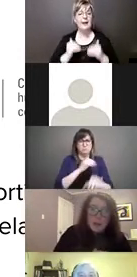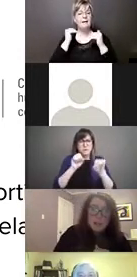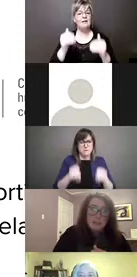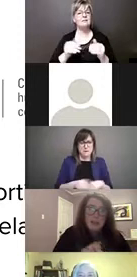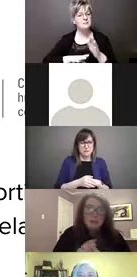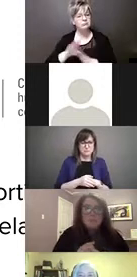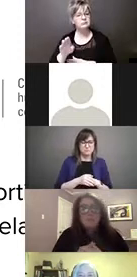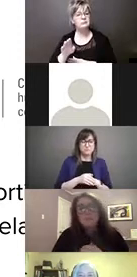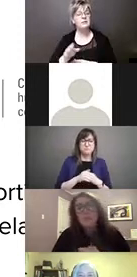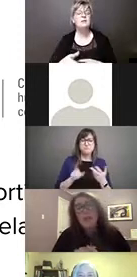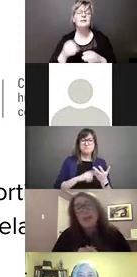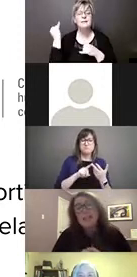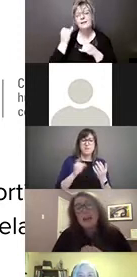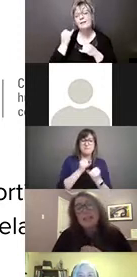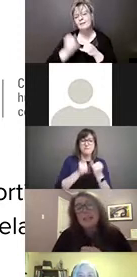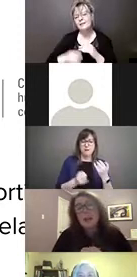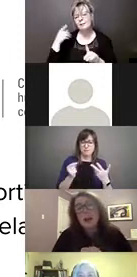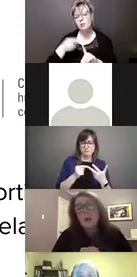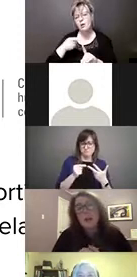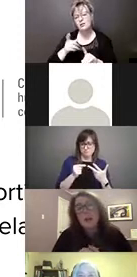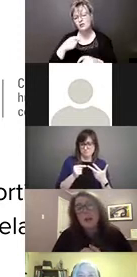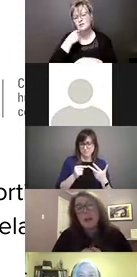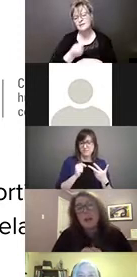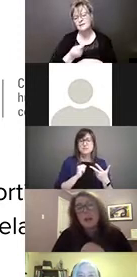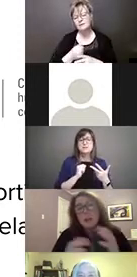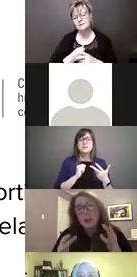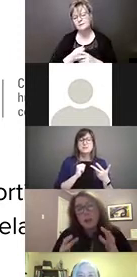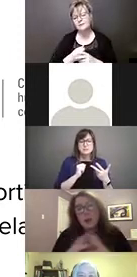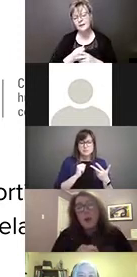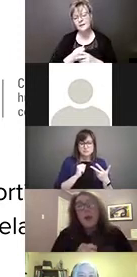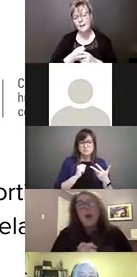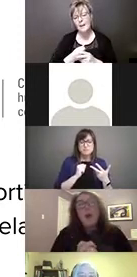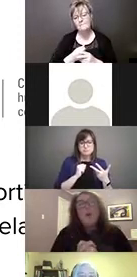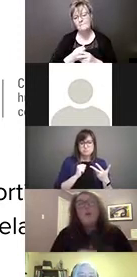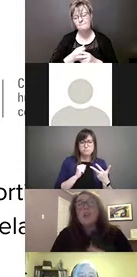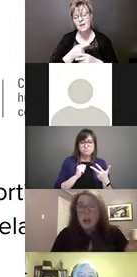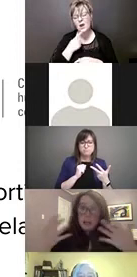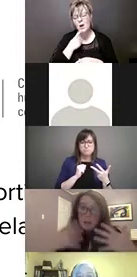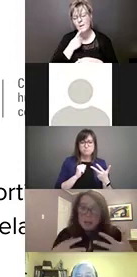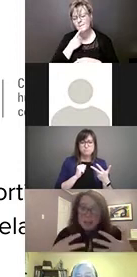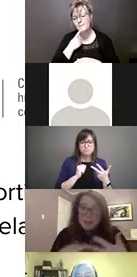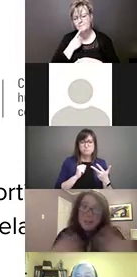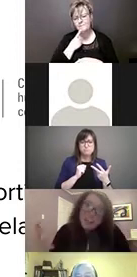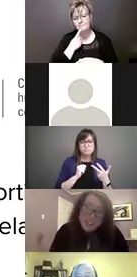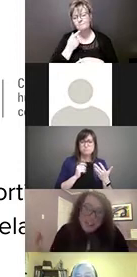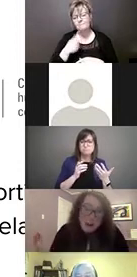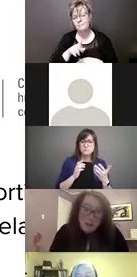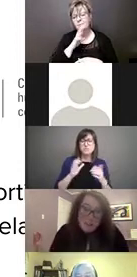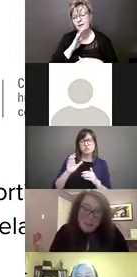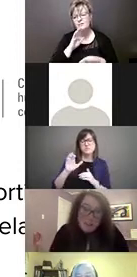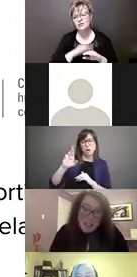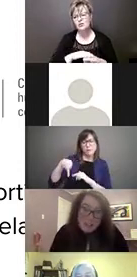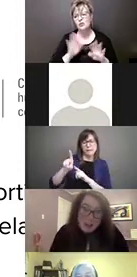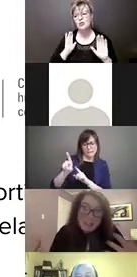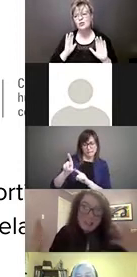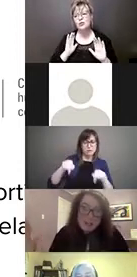point I wanted to make is that we, you know, we're talking about the CRPD. This is the conference